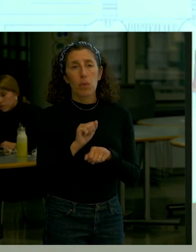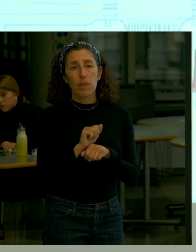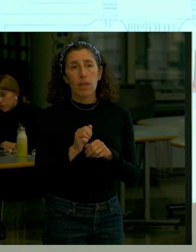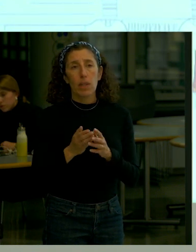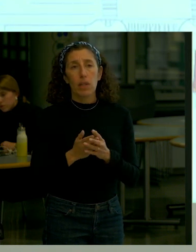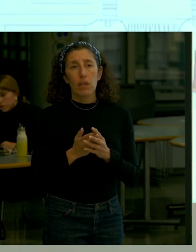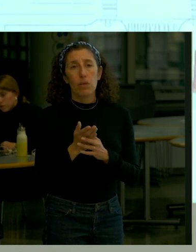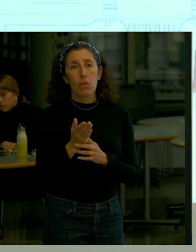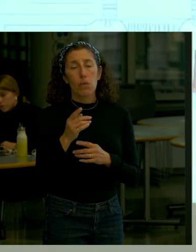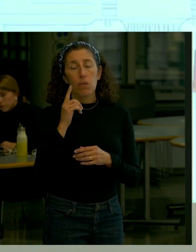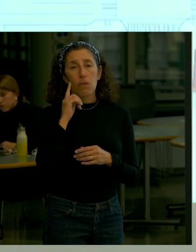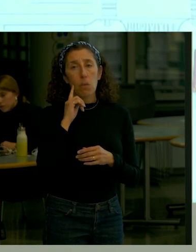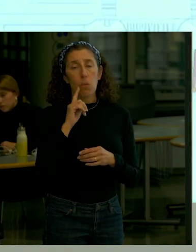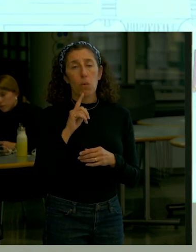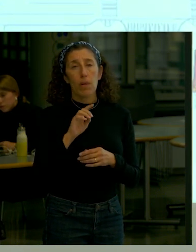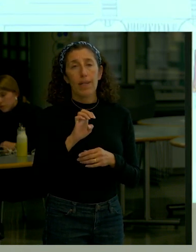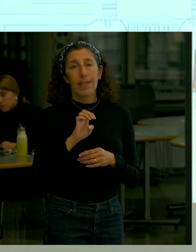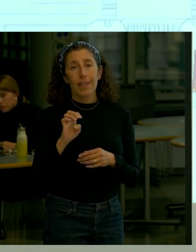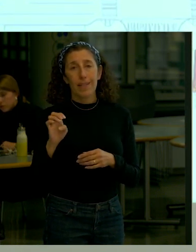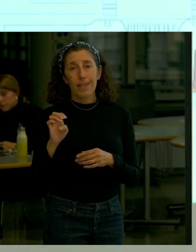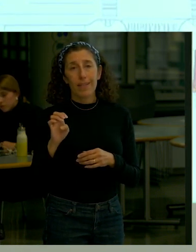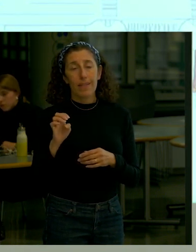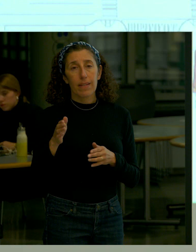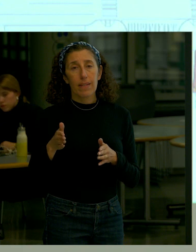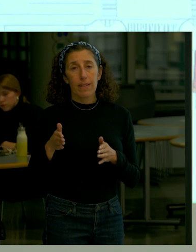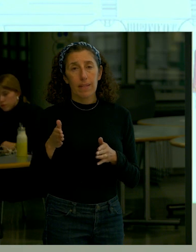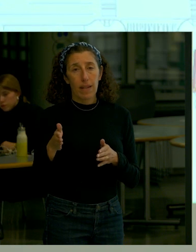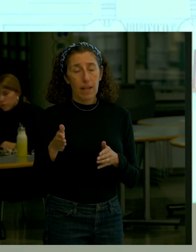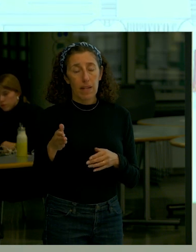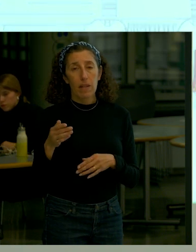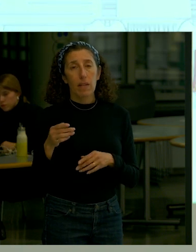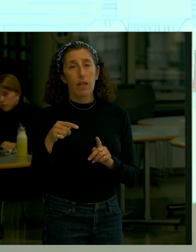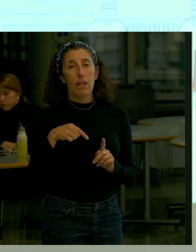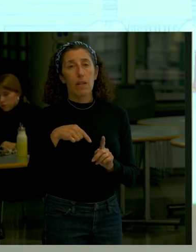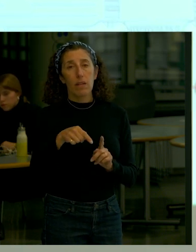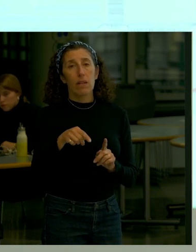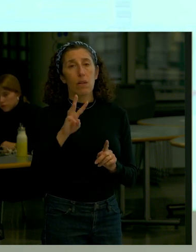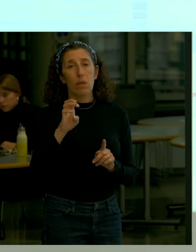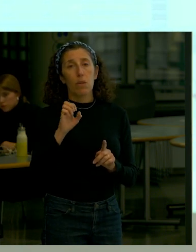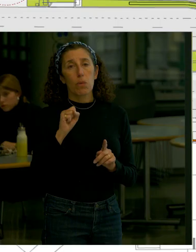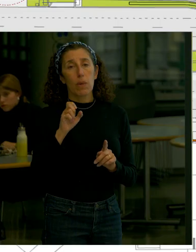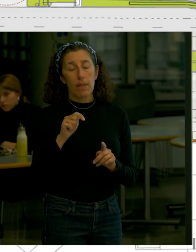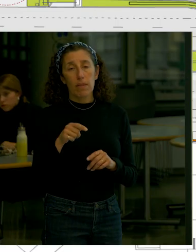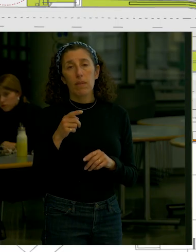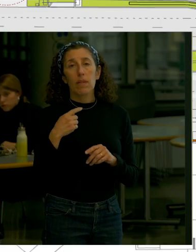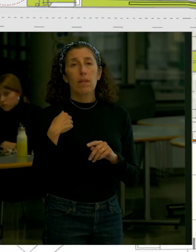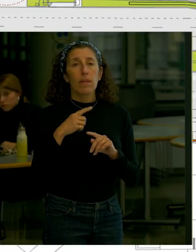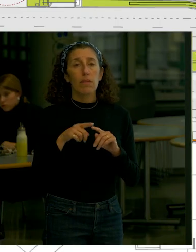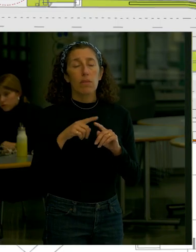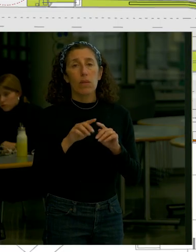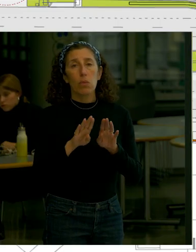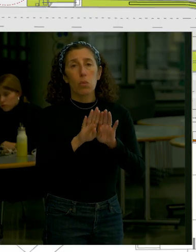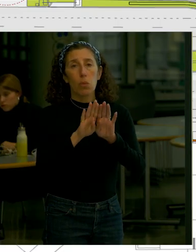the east side of West Street because as you know when you walk there there is a lot of underground vaults and things there is a lot of